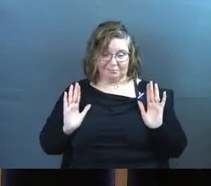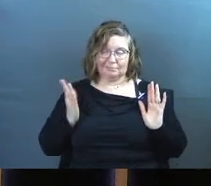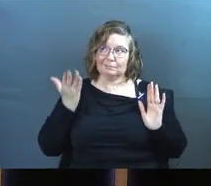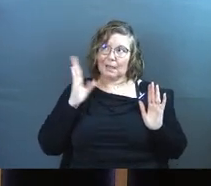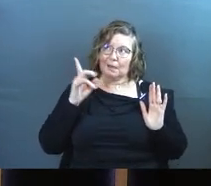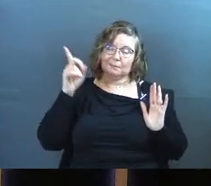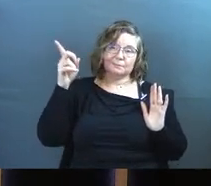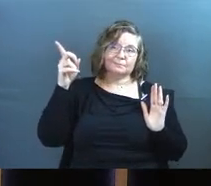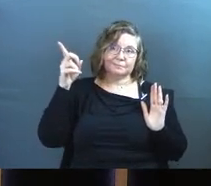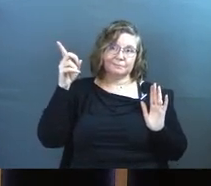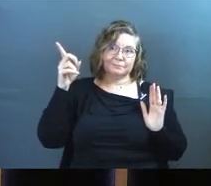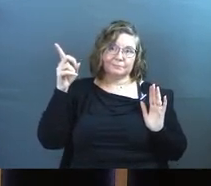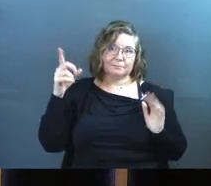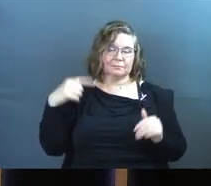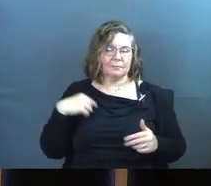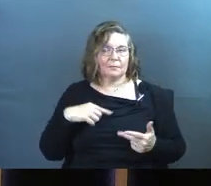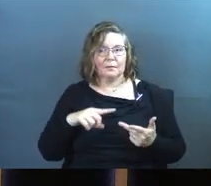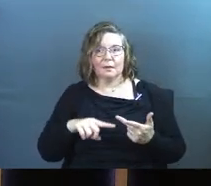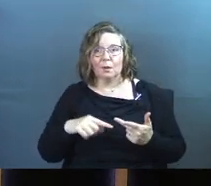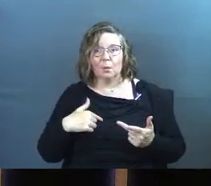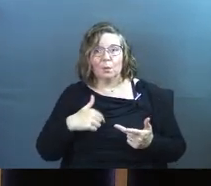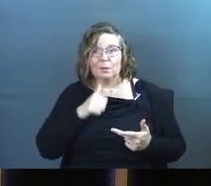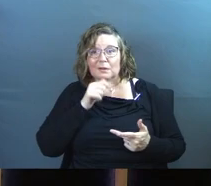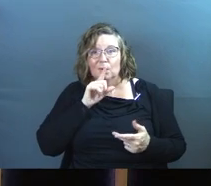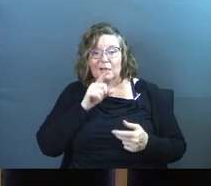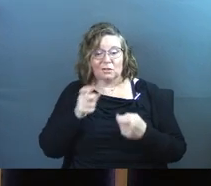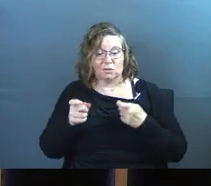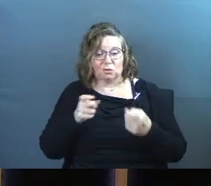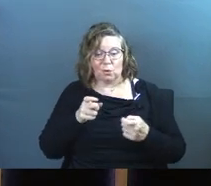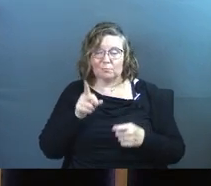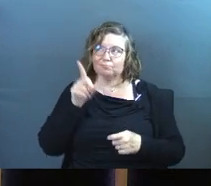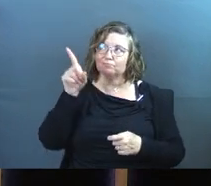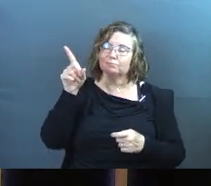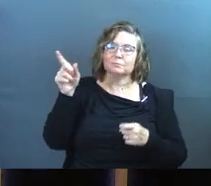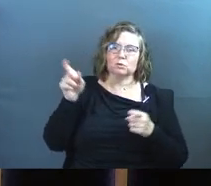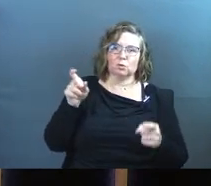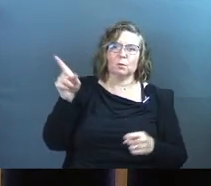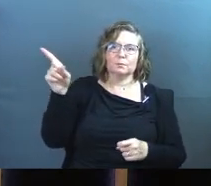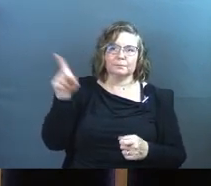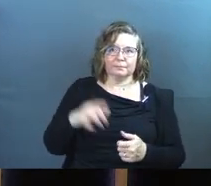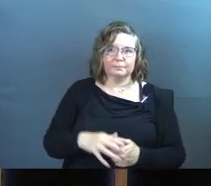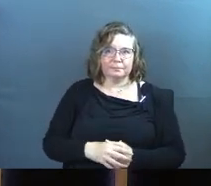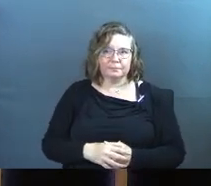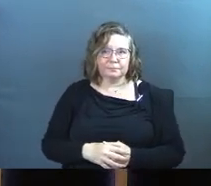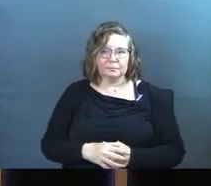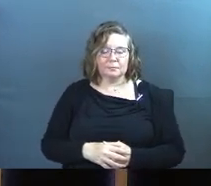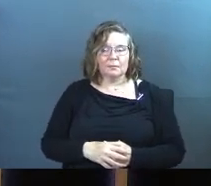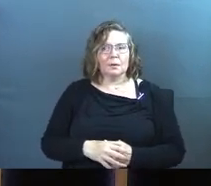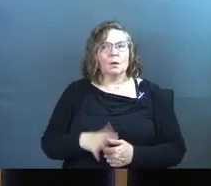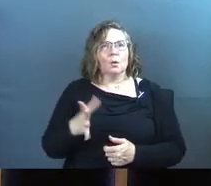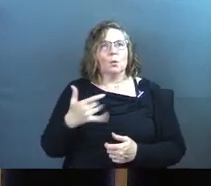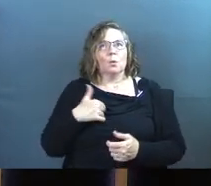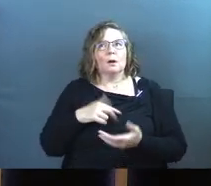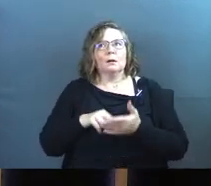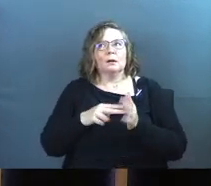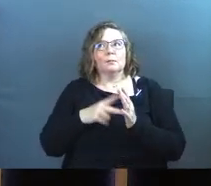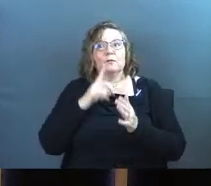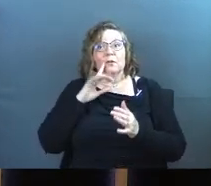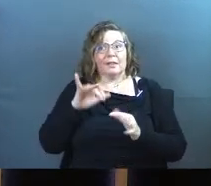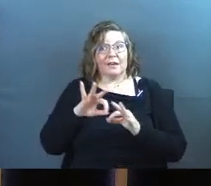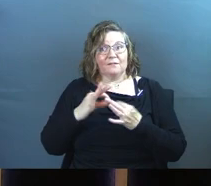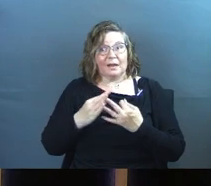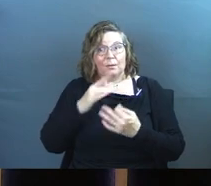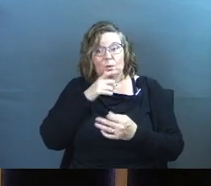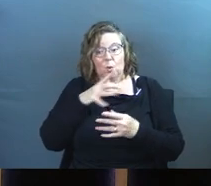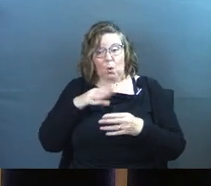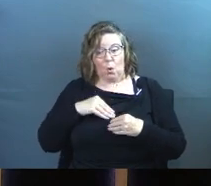does. We're not the ones who are actually in control. He's in control. What would it have been for that